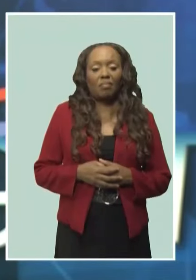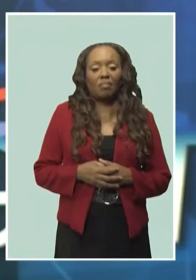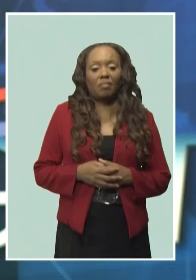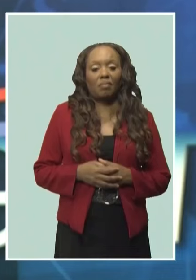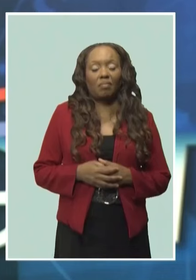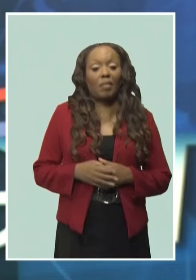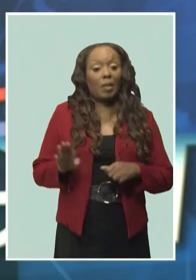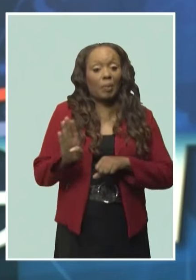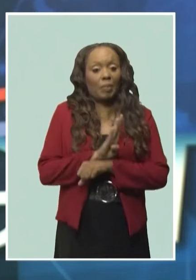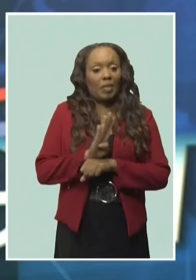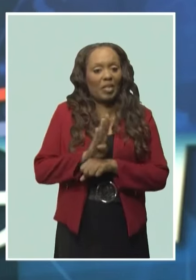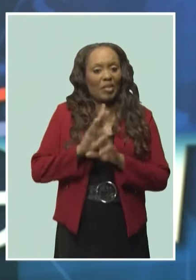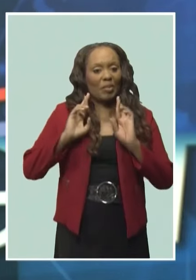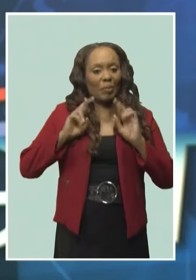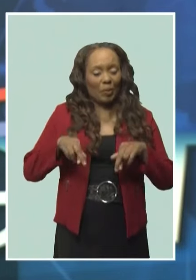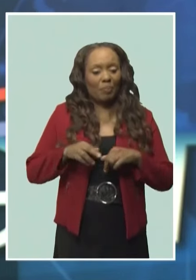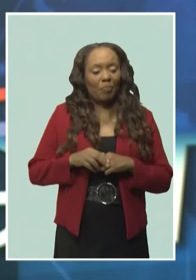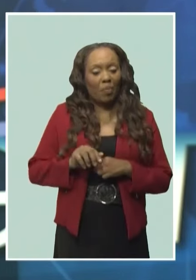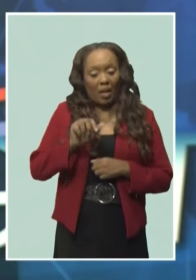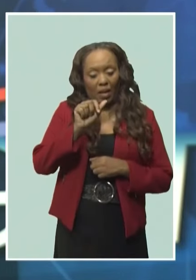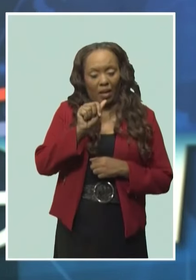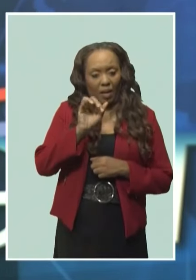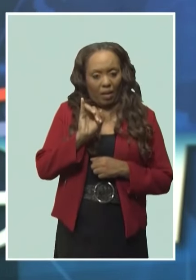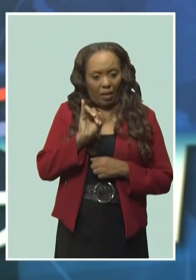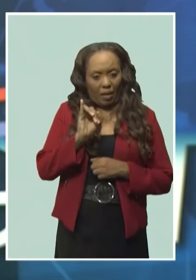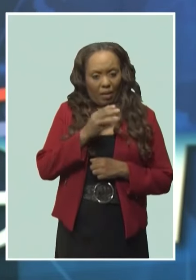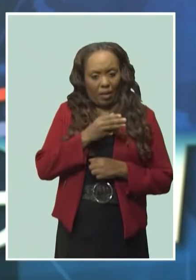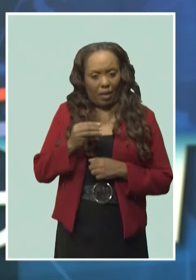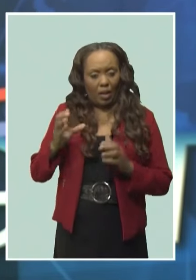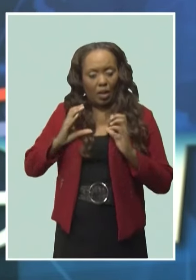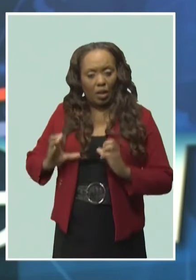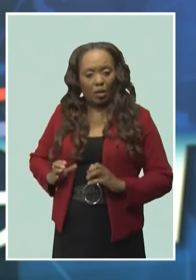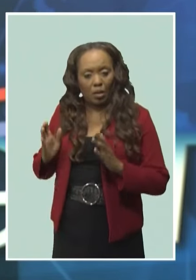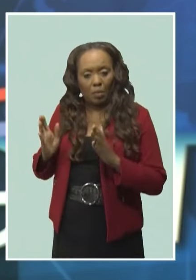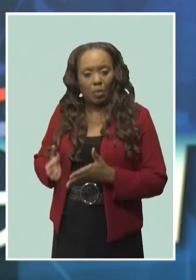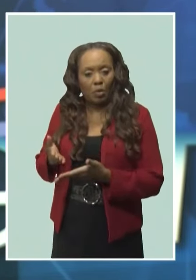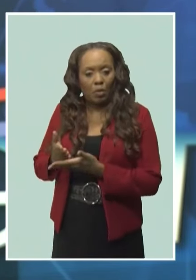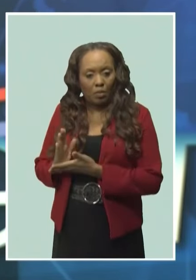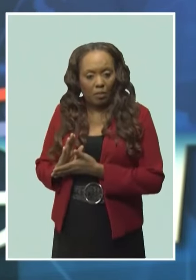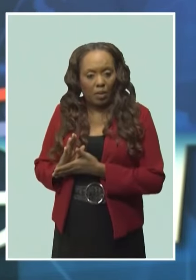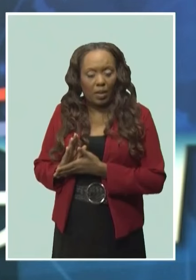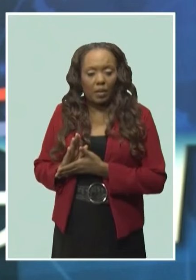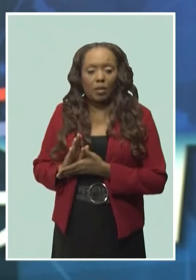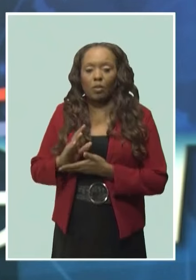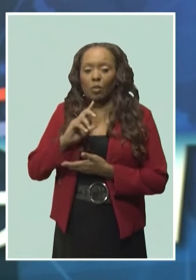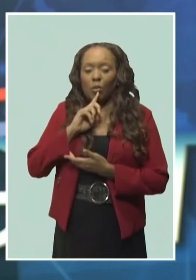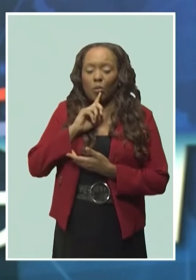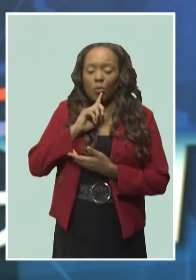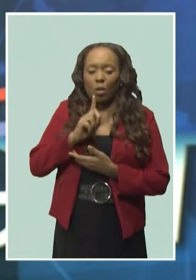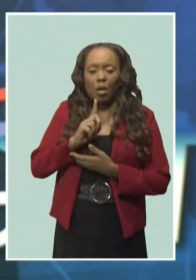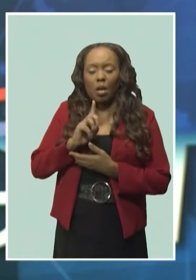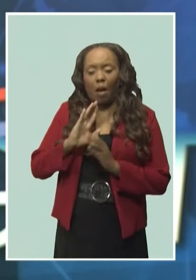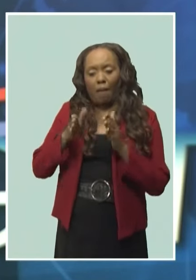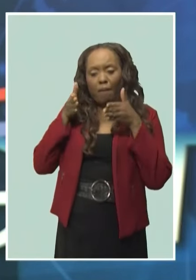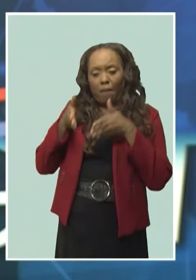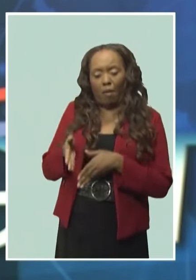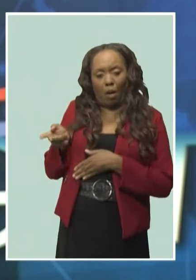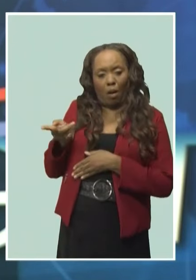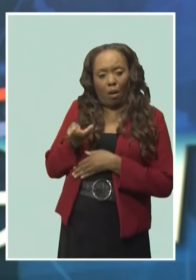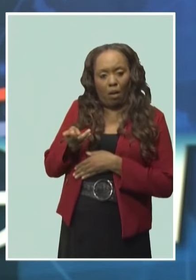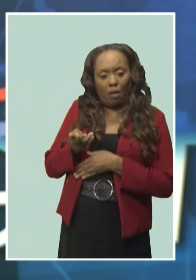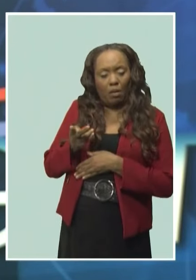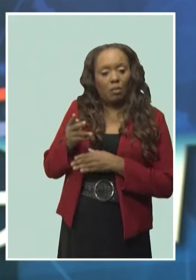In Business Tonight, artificial intelligence and consumer rights took center stage during a public outreach program in the city.